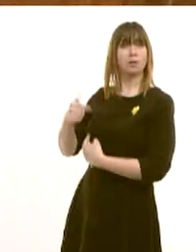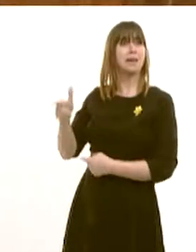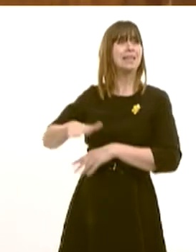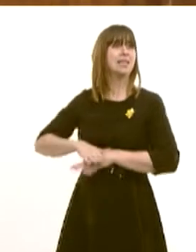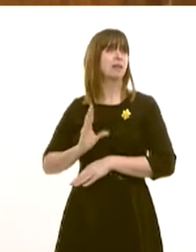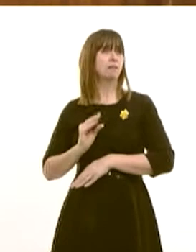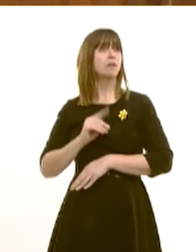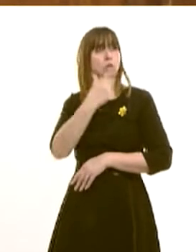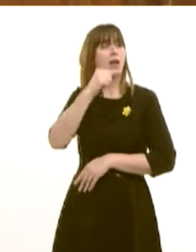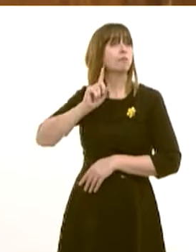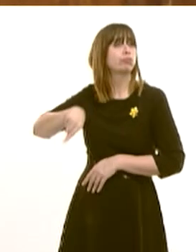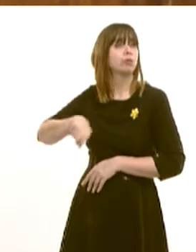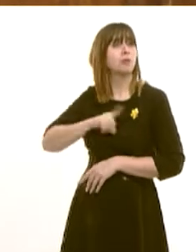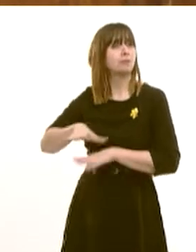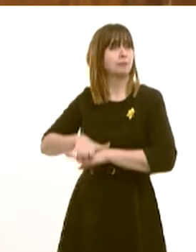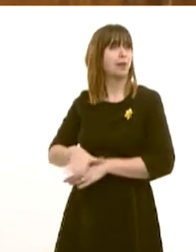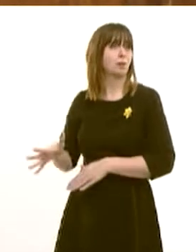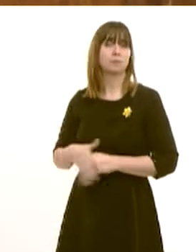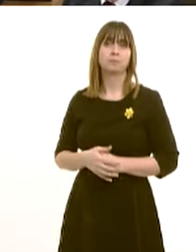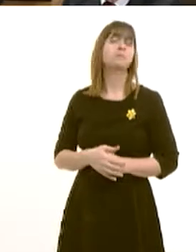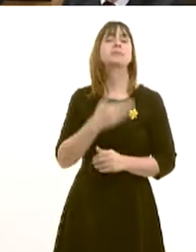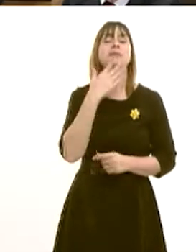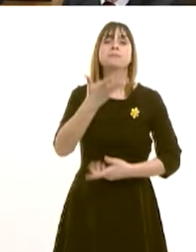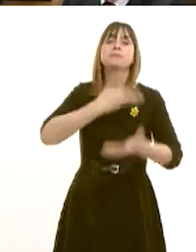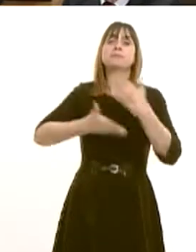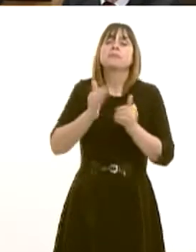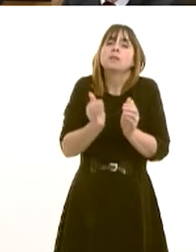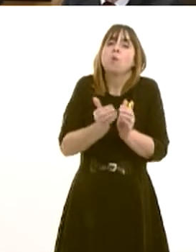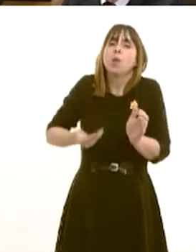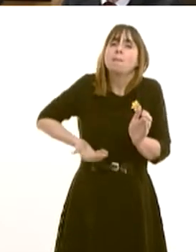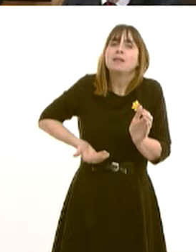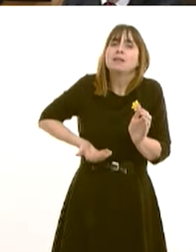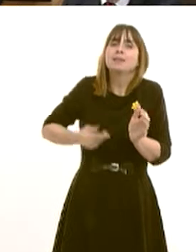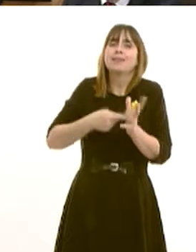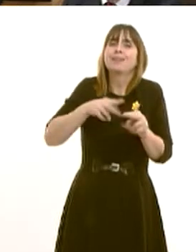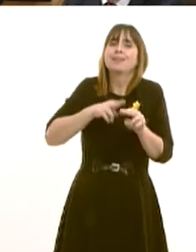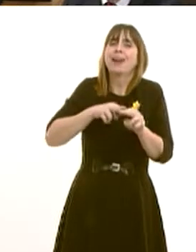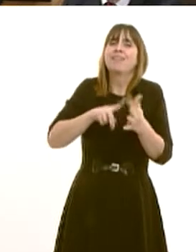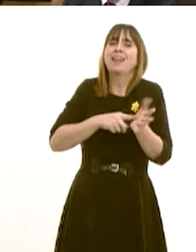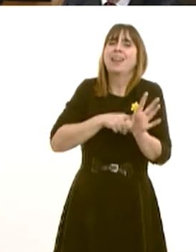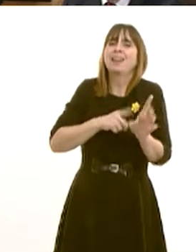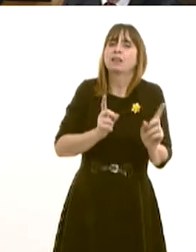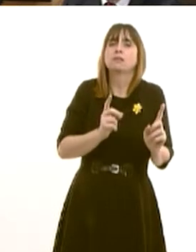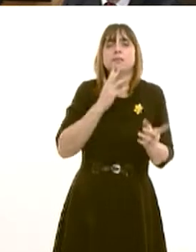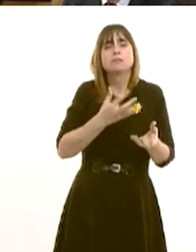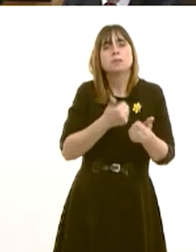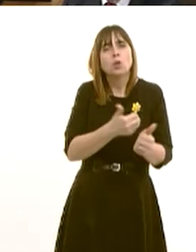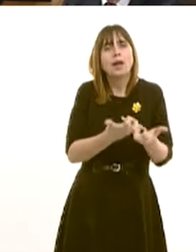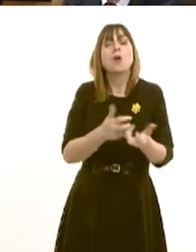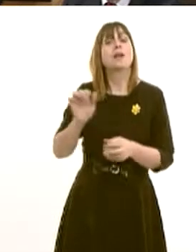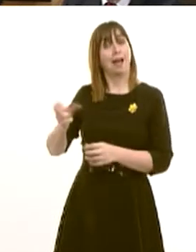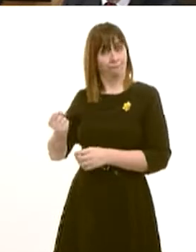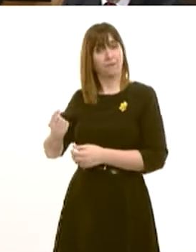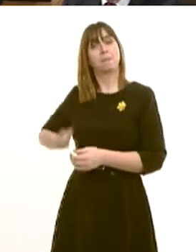Will the First Minister make a statement on the Welsh Government's priorities for small businesses in Taff Ely? Yes, wide-ranging support is available through our Business Wales